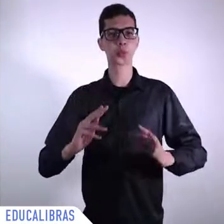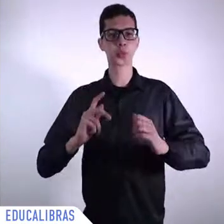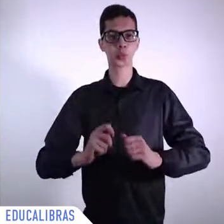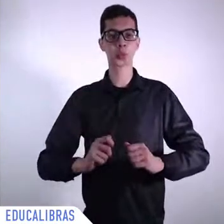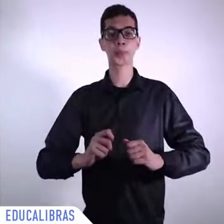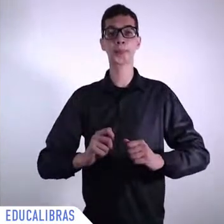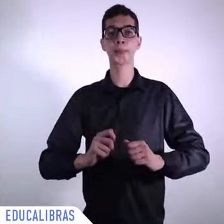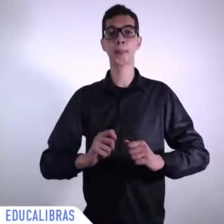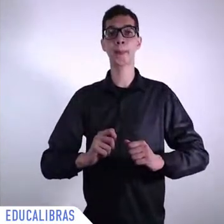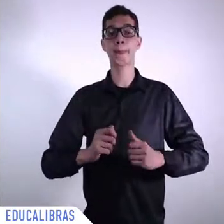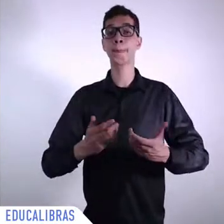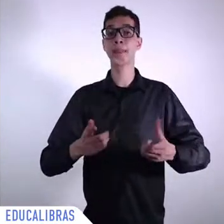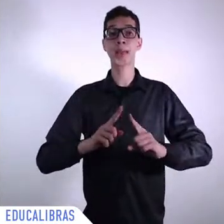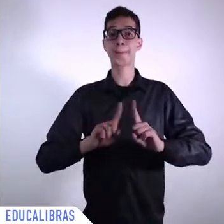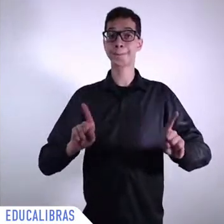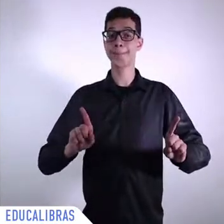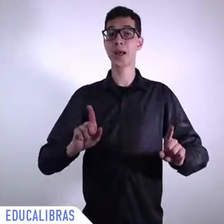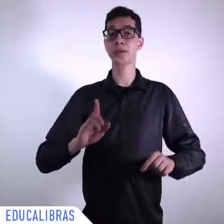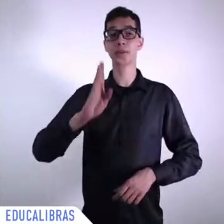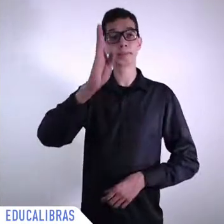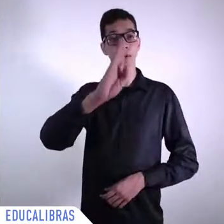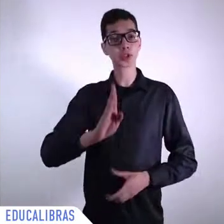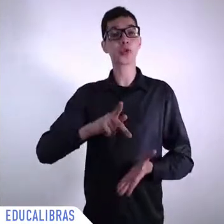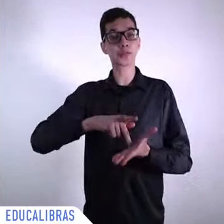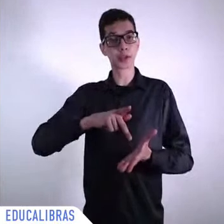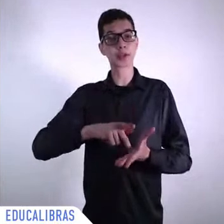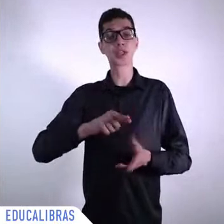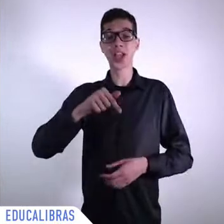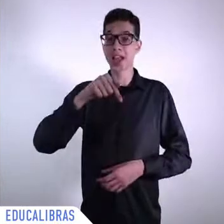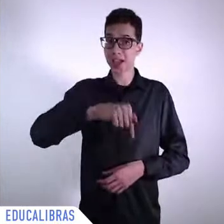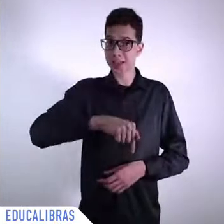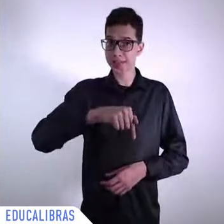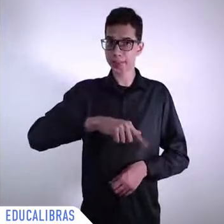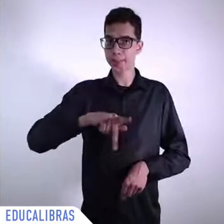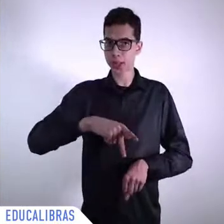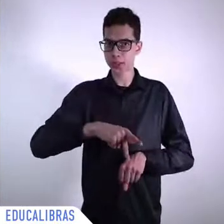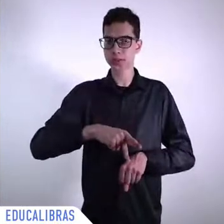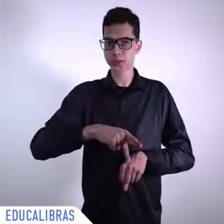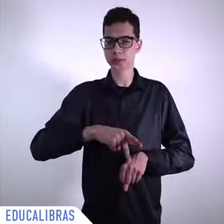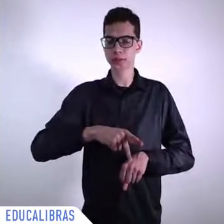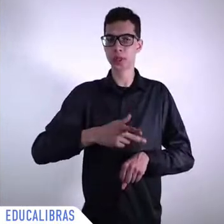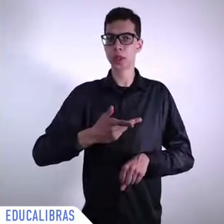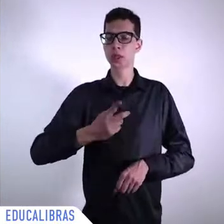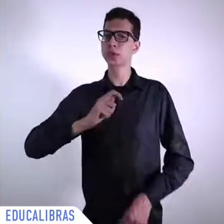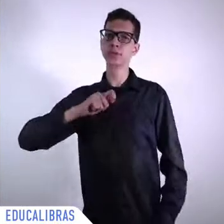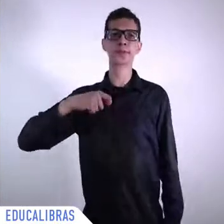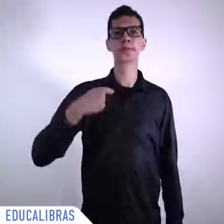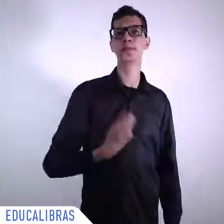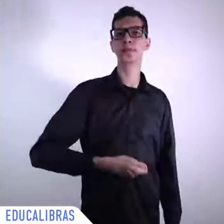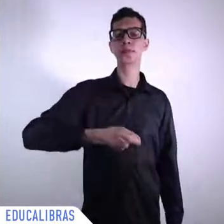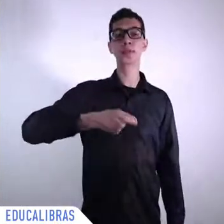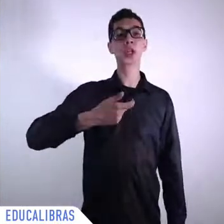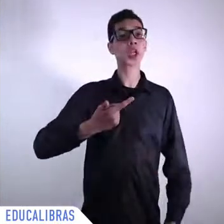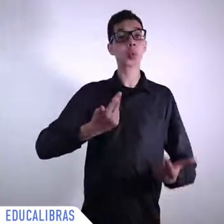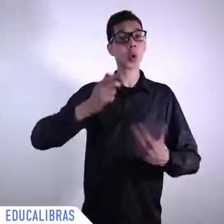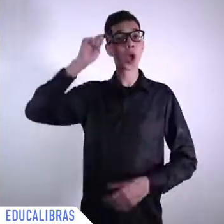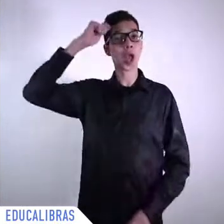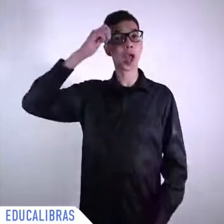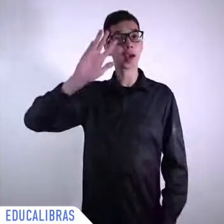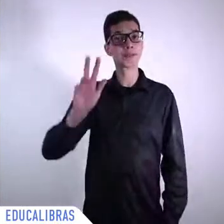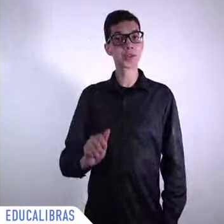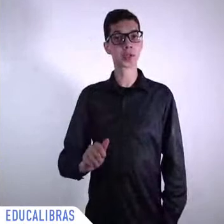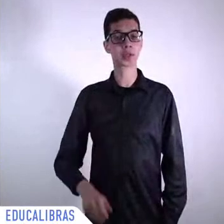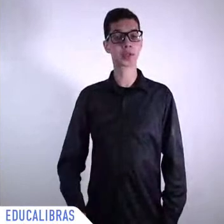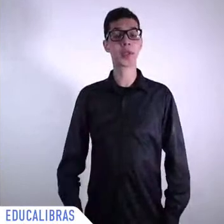and unfortunately we're having a government that denies all that denies multilateralism denies the benefits of